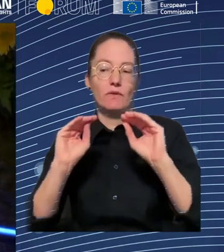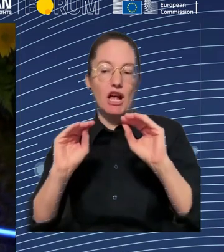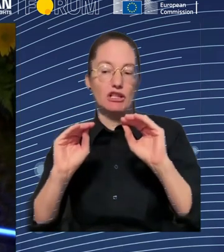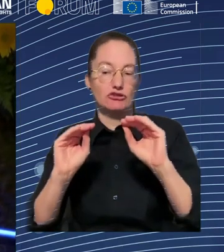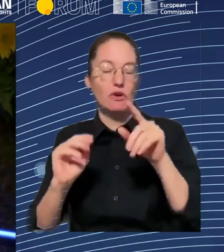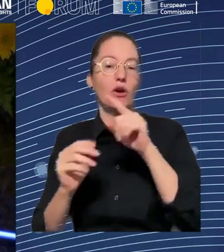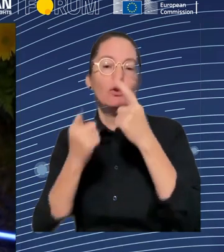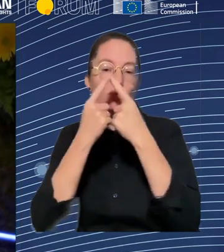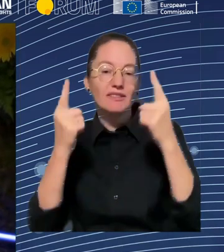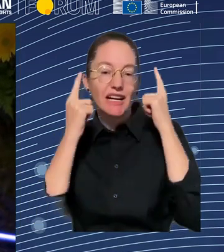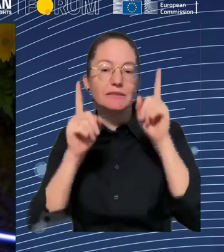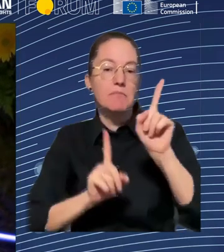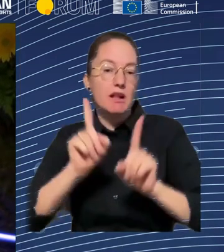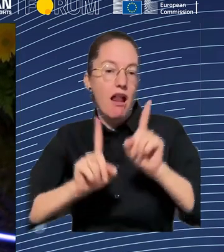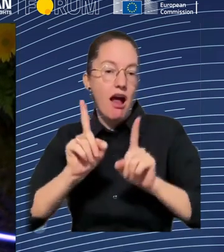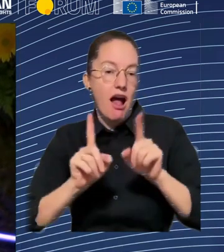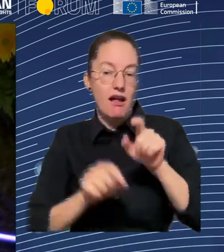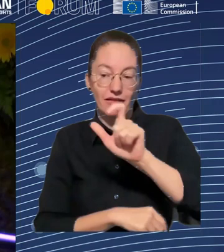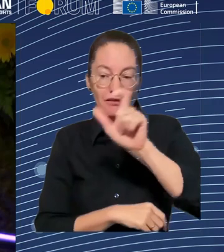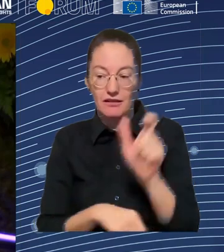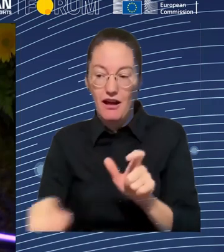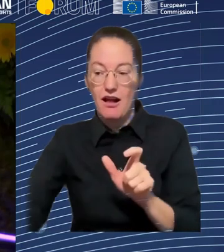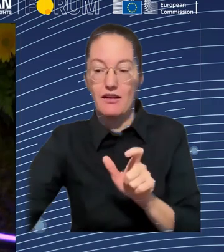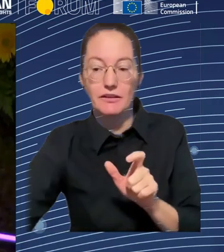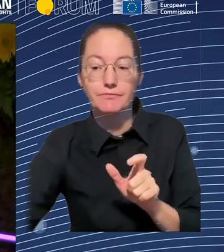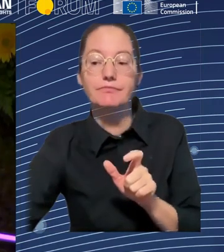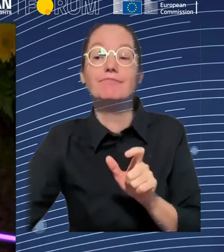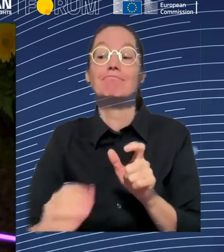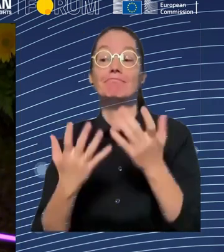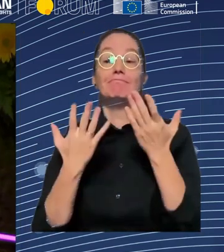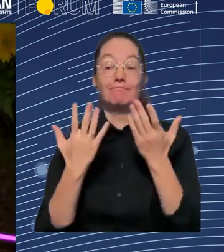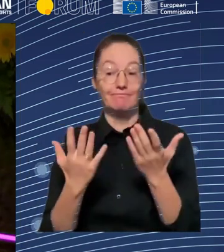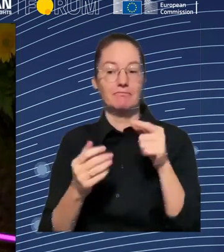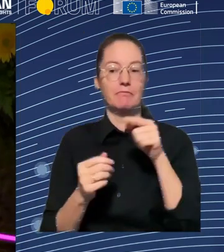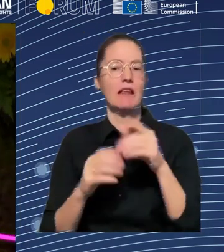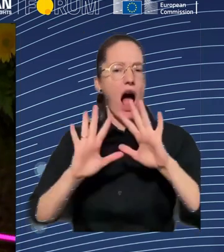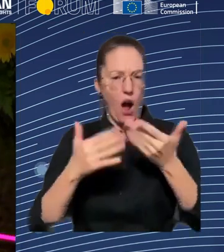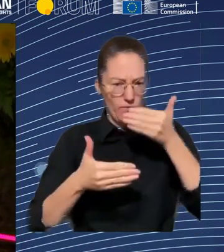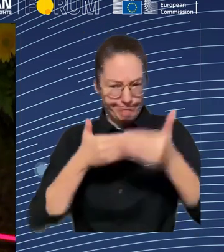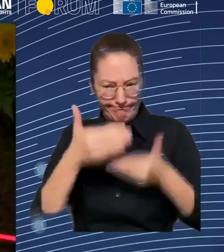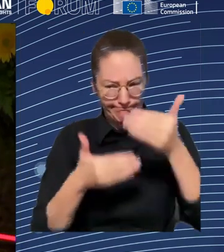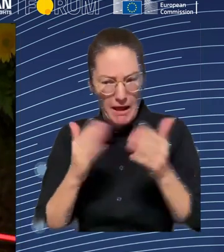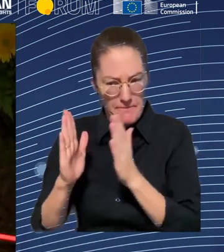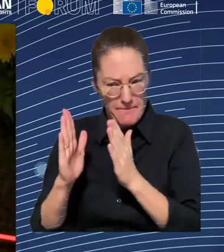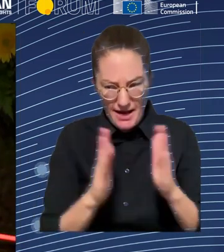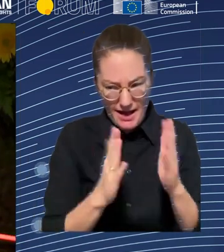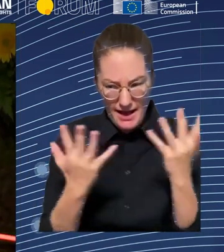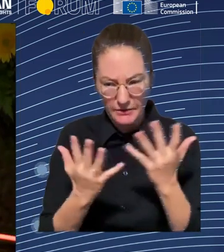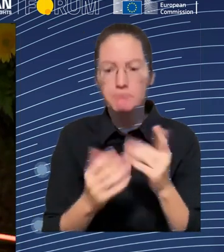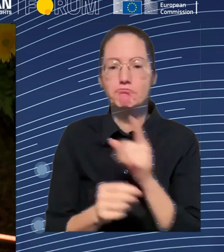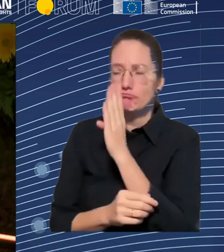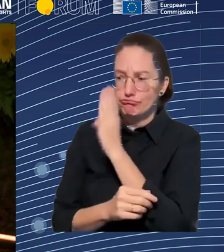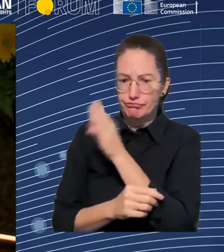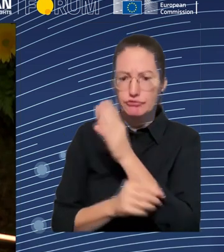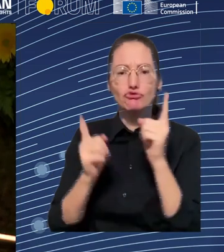describe the issue. So, to do some sort of positive analysis of the problem. And then afterwards, in the second round, we will